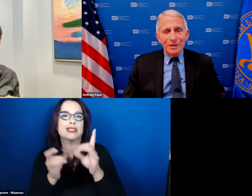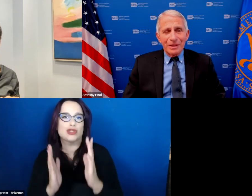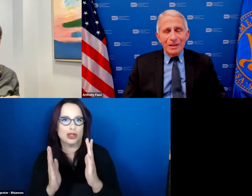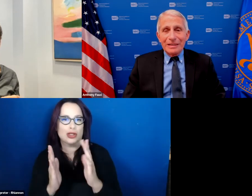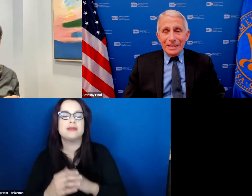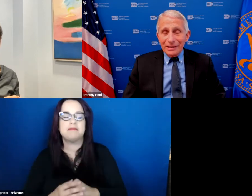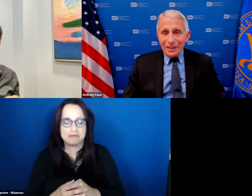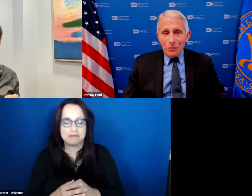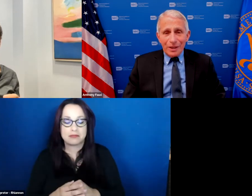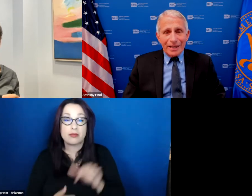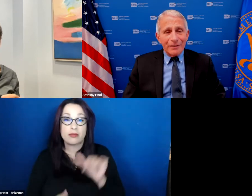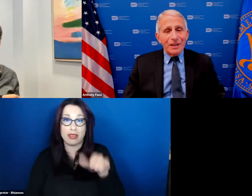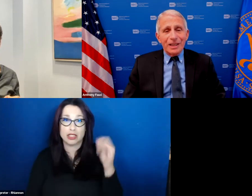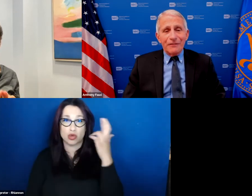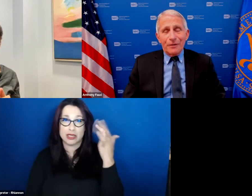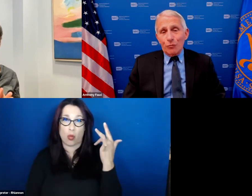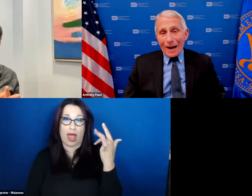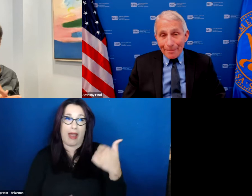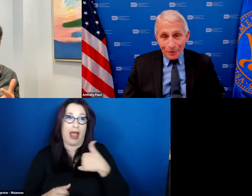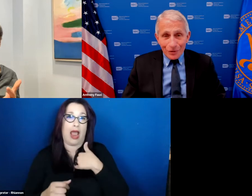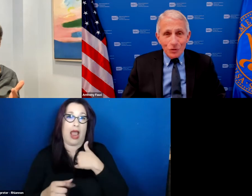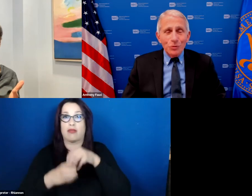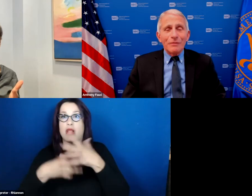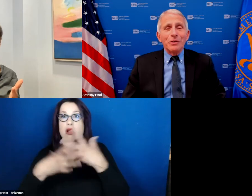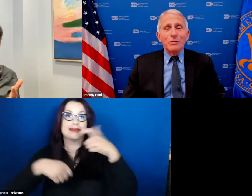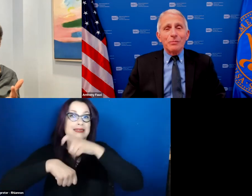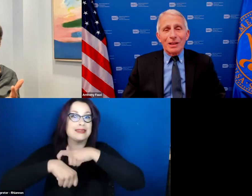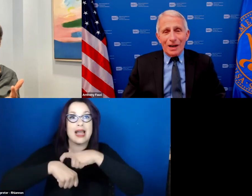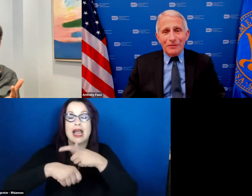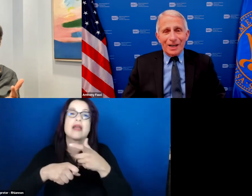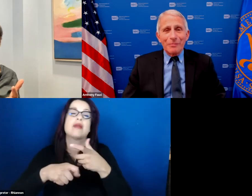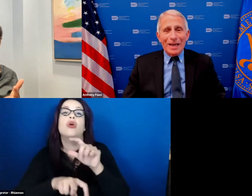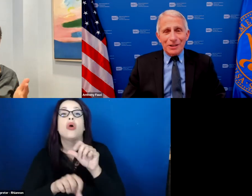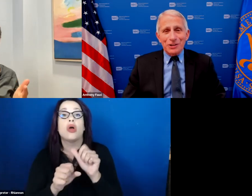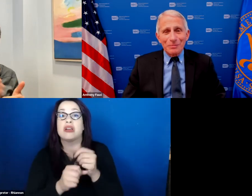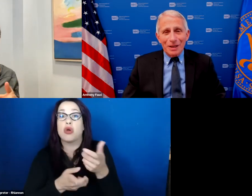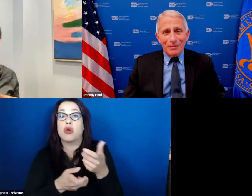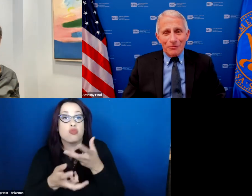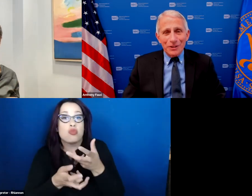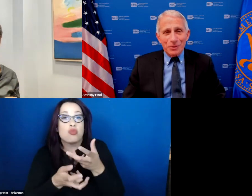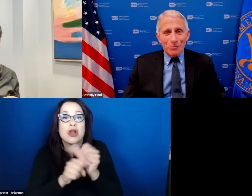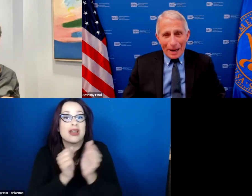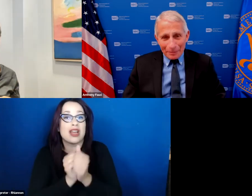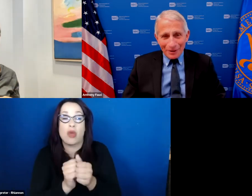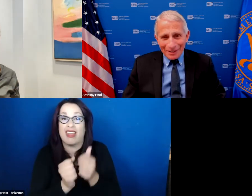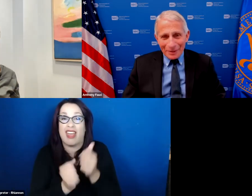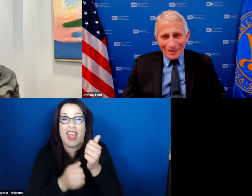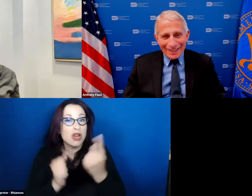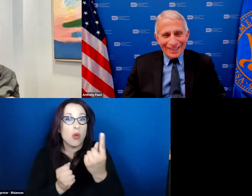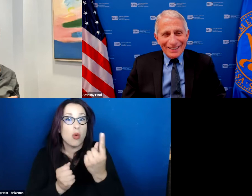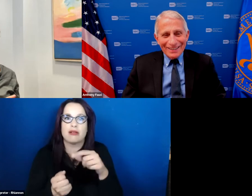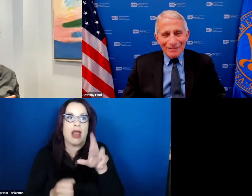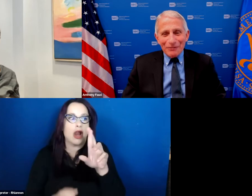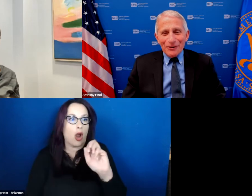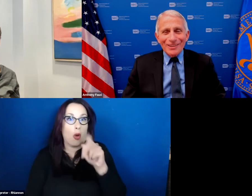in dealing with everything from rappers whoever knew in my life that I'd be actually become friends with a rapper I mean